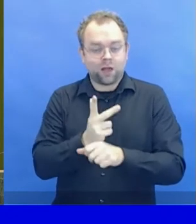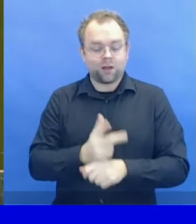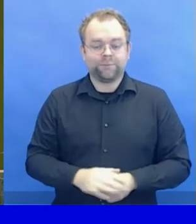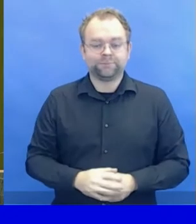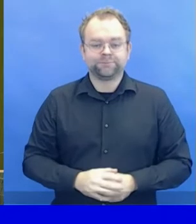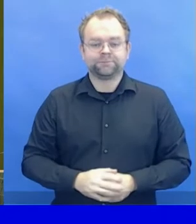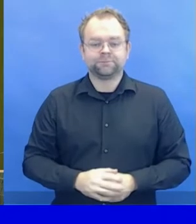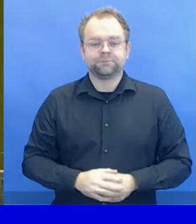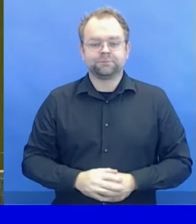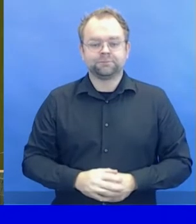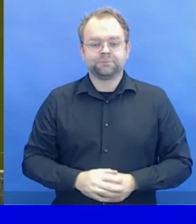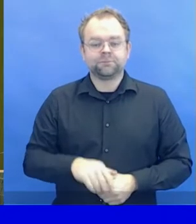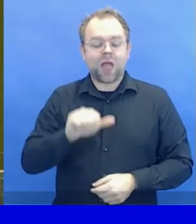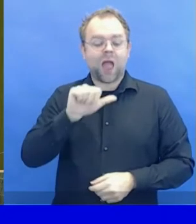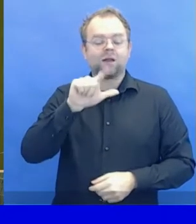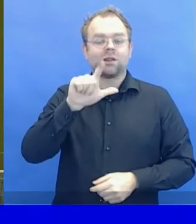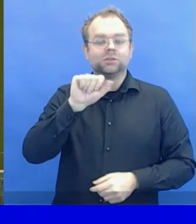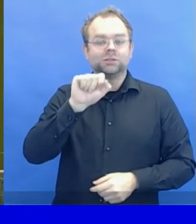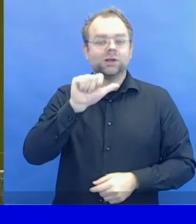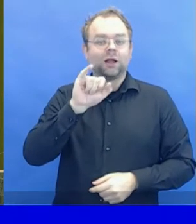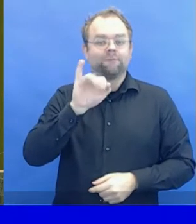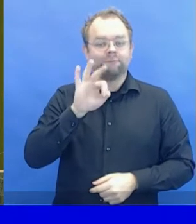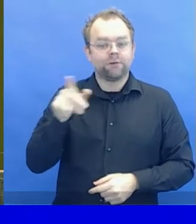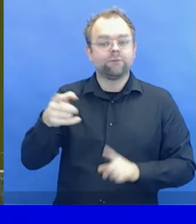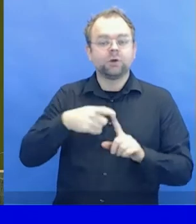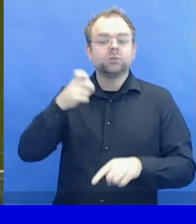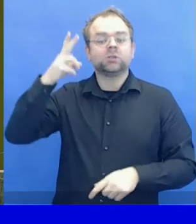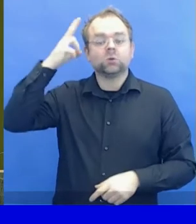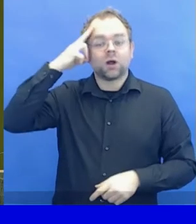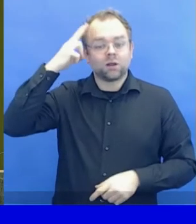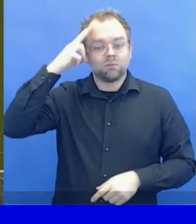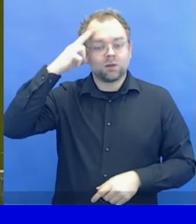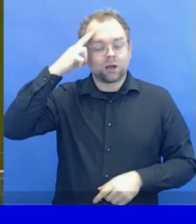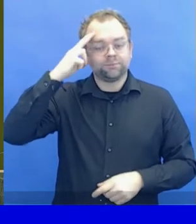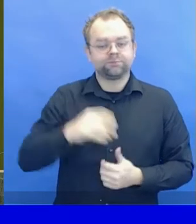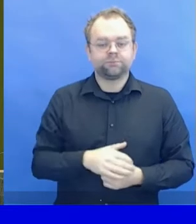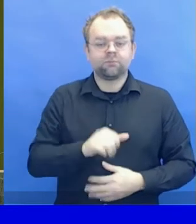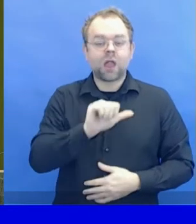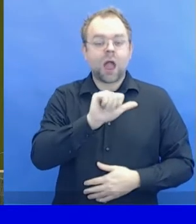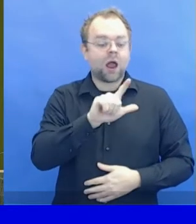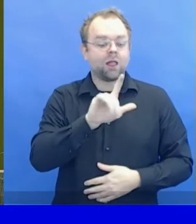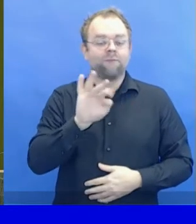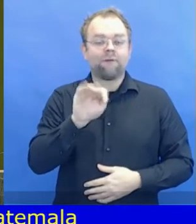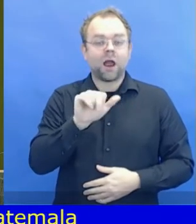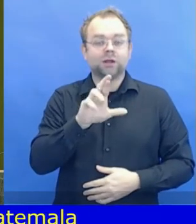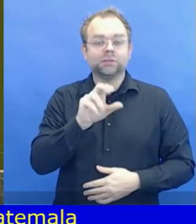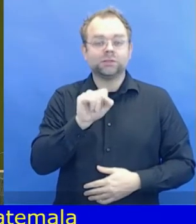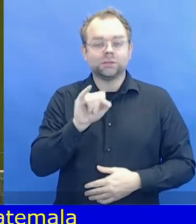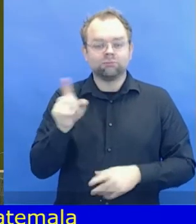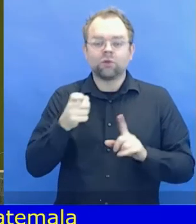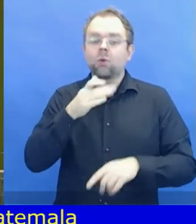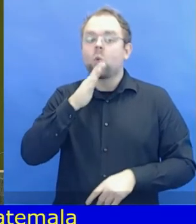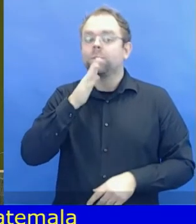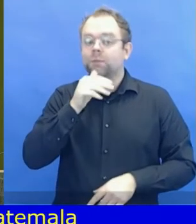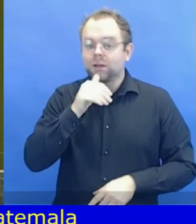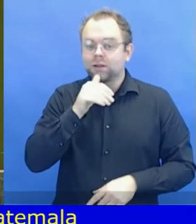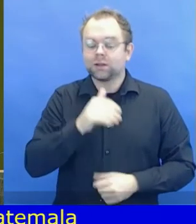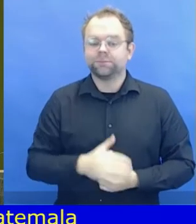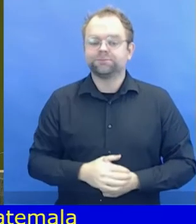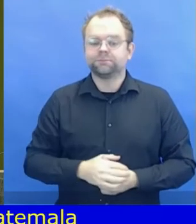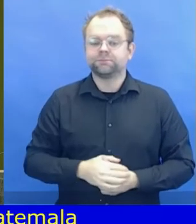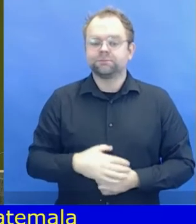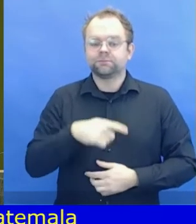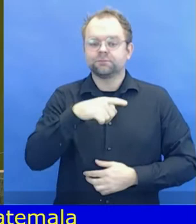of Oman, Ms. Euphemia Maria Julia Amela from Mozambique,